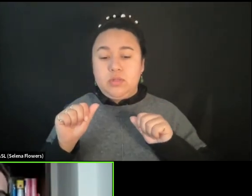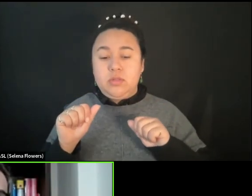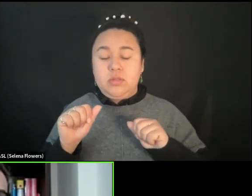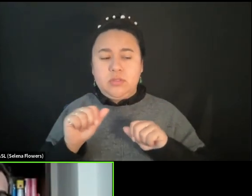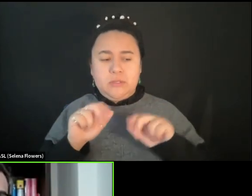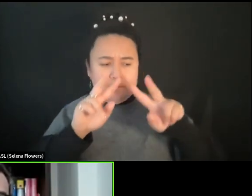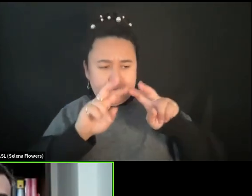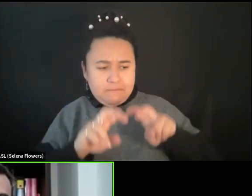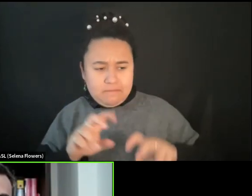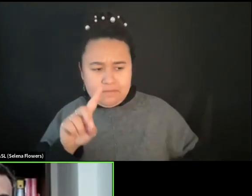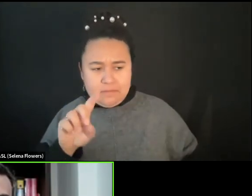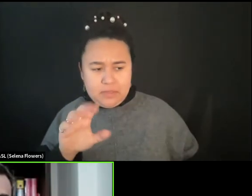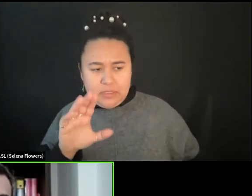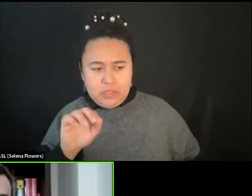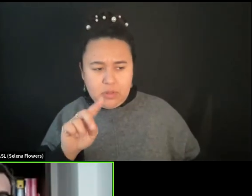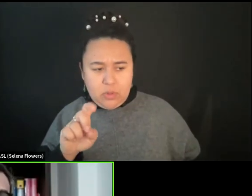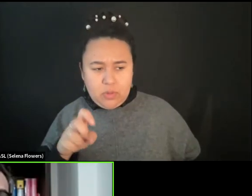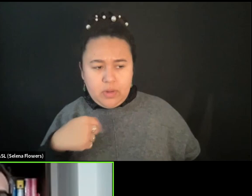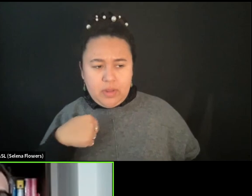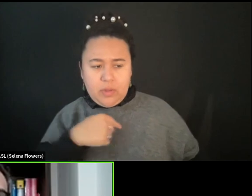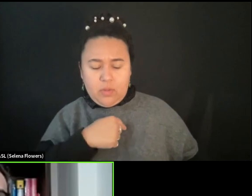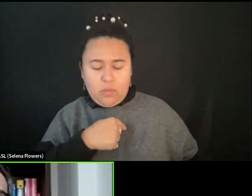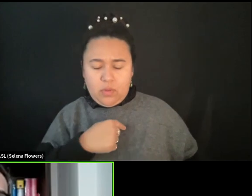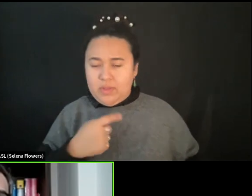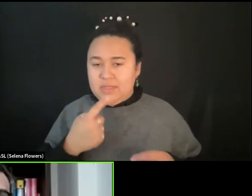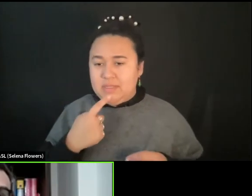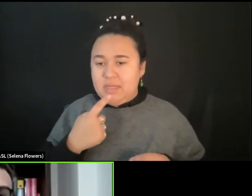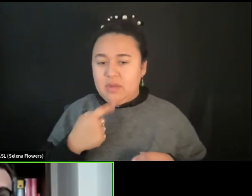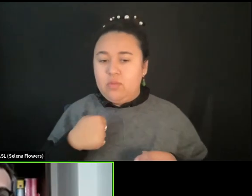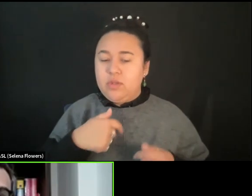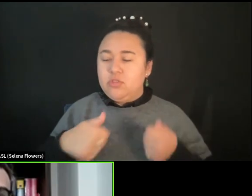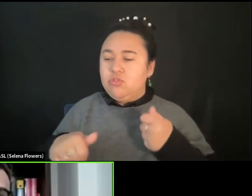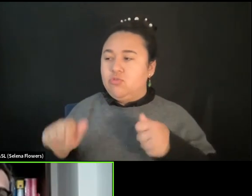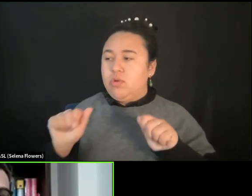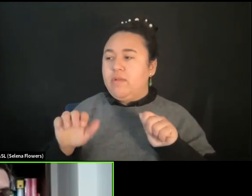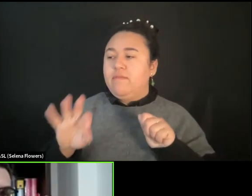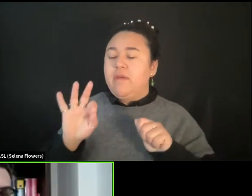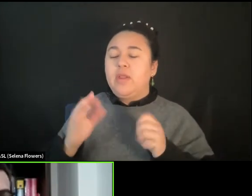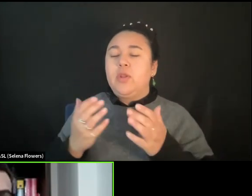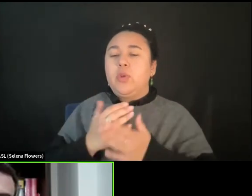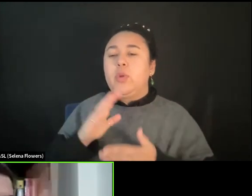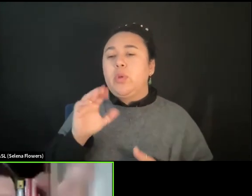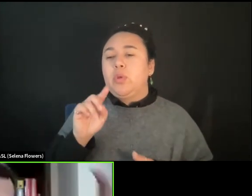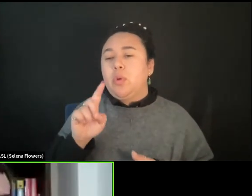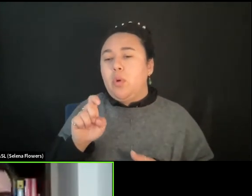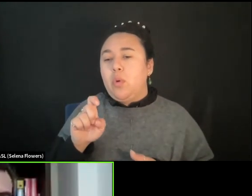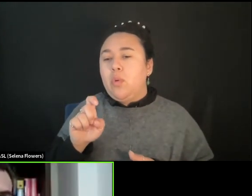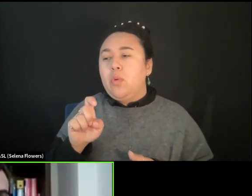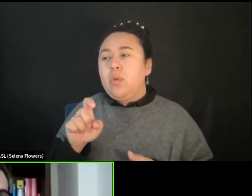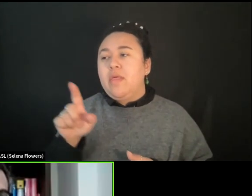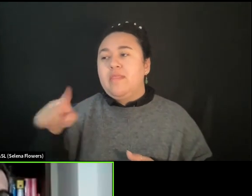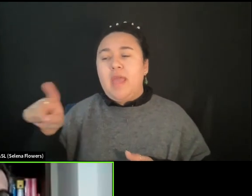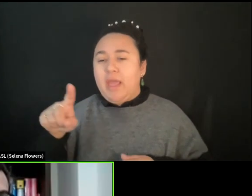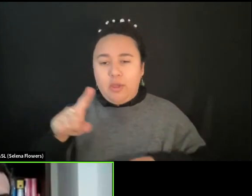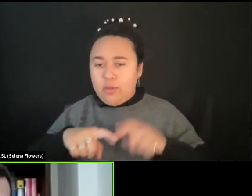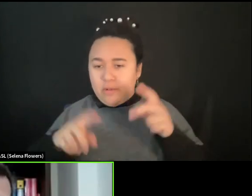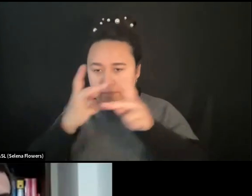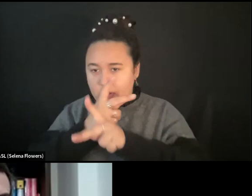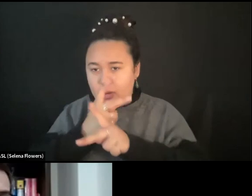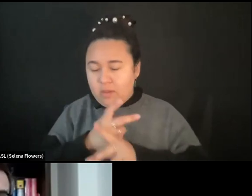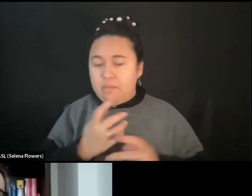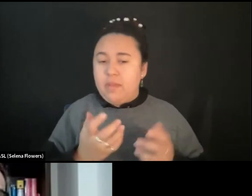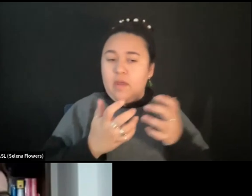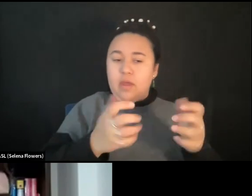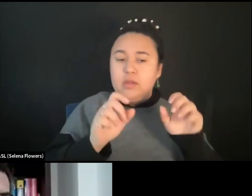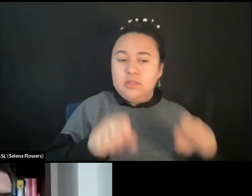everything we said, and we tried to find new codes that they couldn't decode, but the audience could. And these things were really